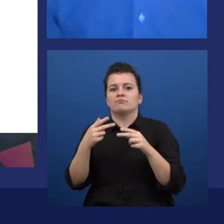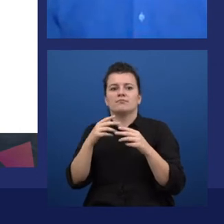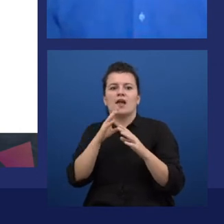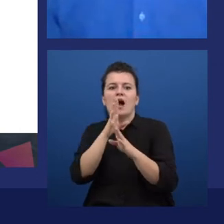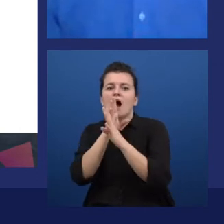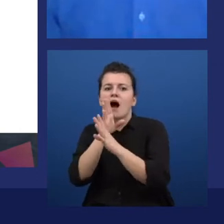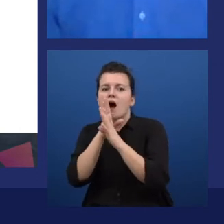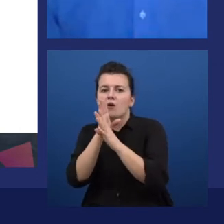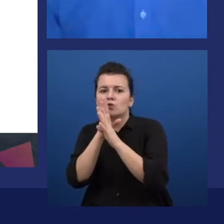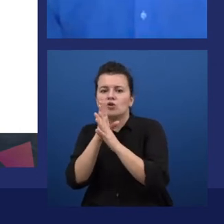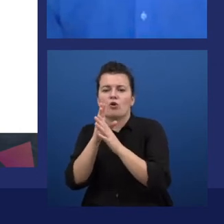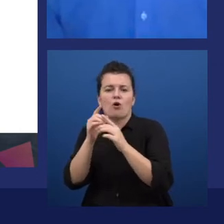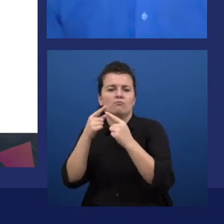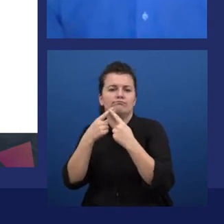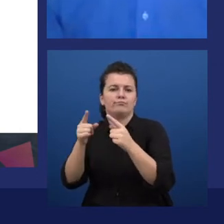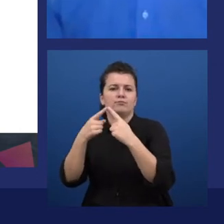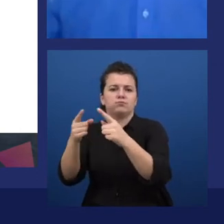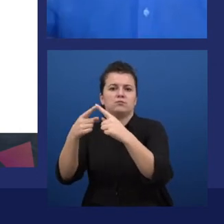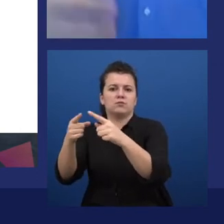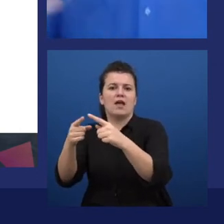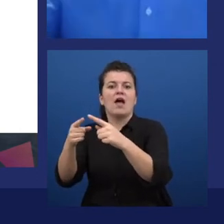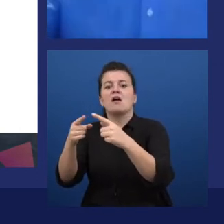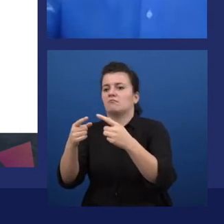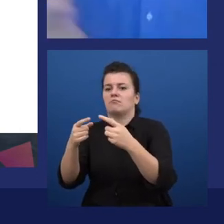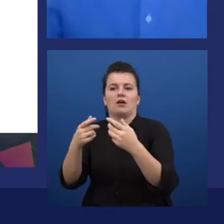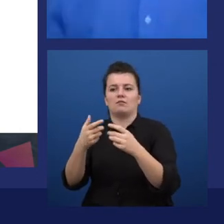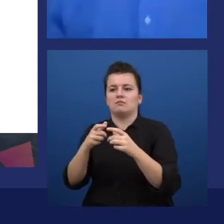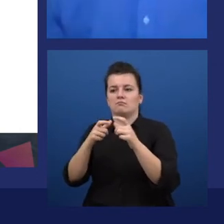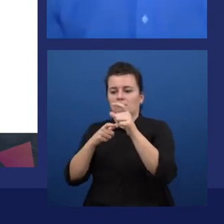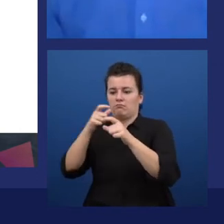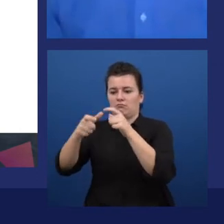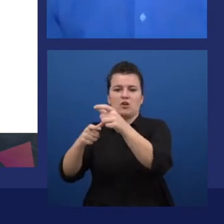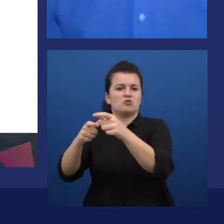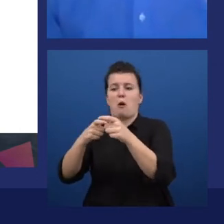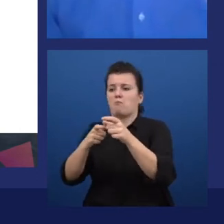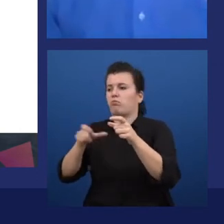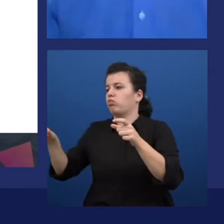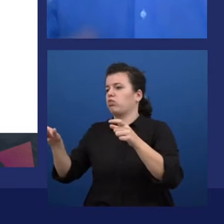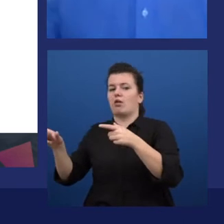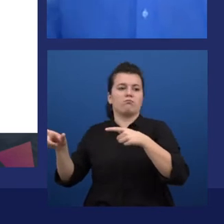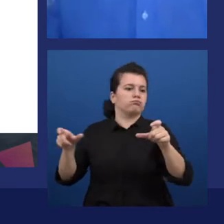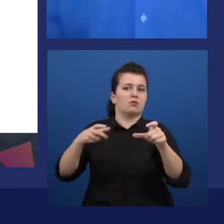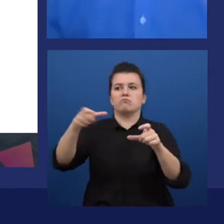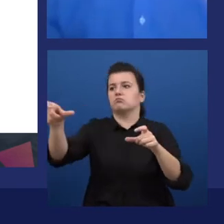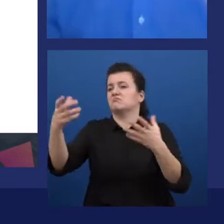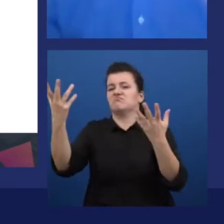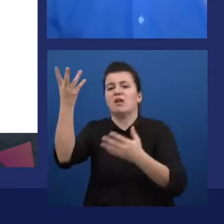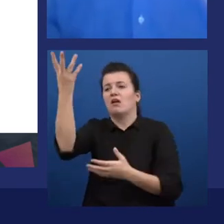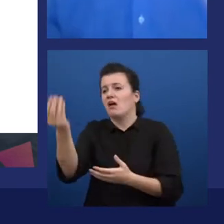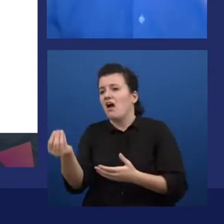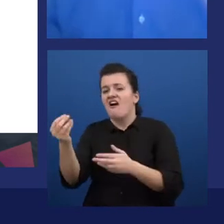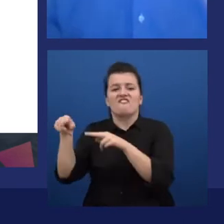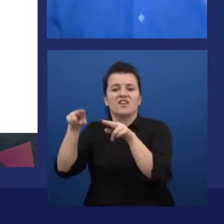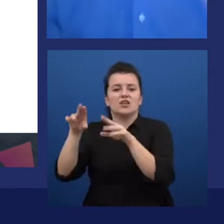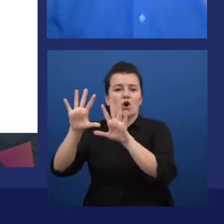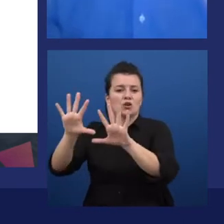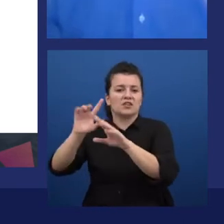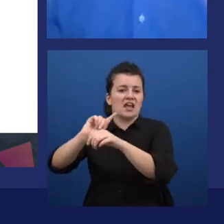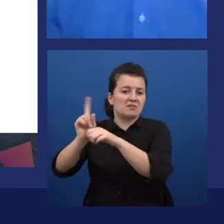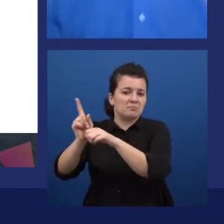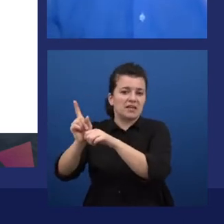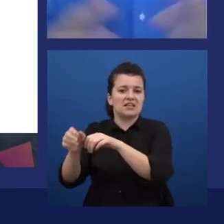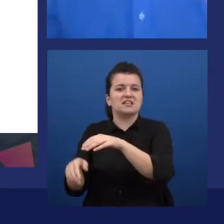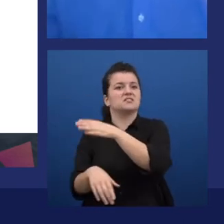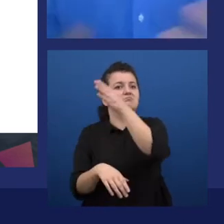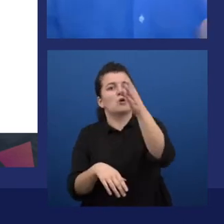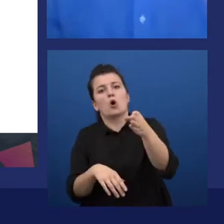asynchronously. So then you just render the video over 10 minutes, typically, and then get back when